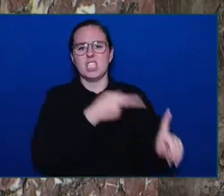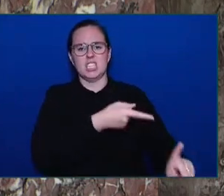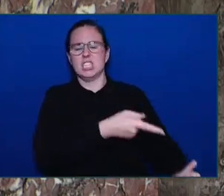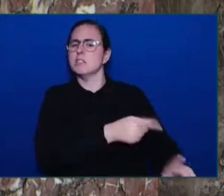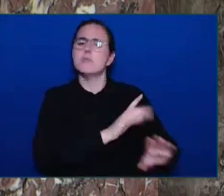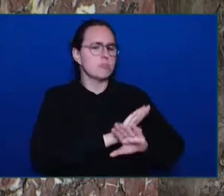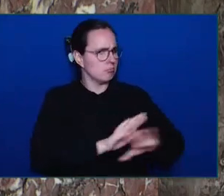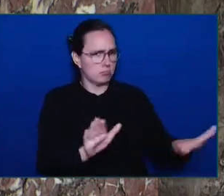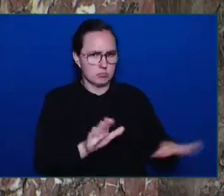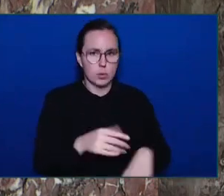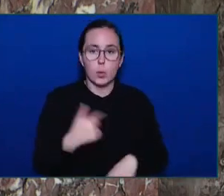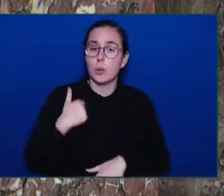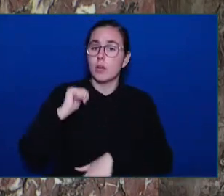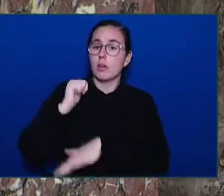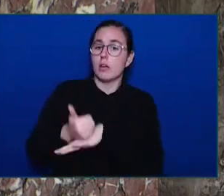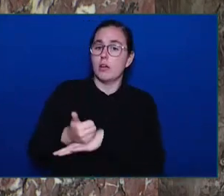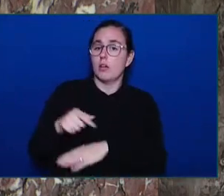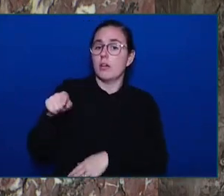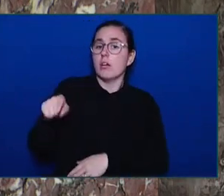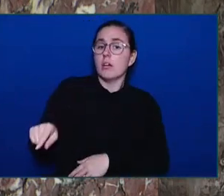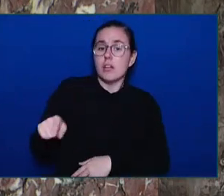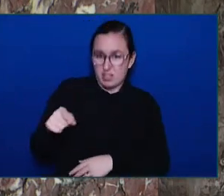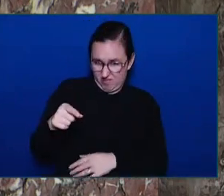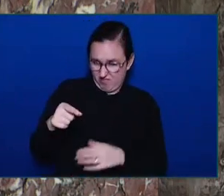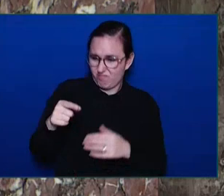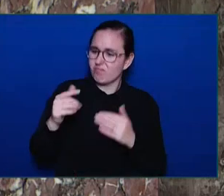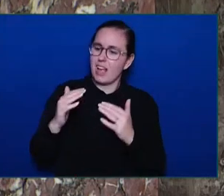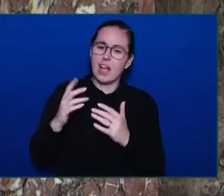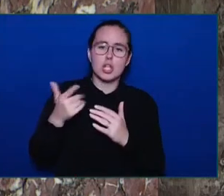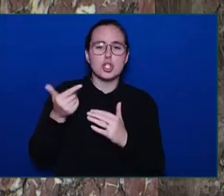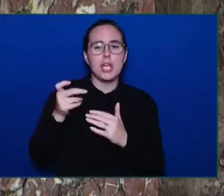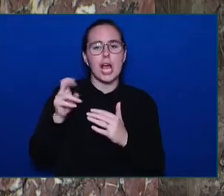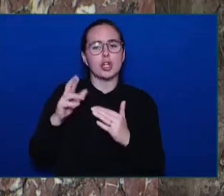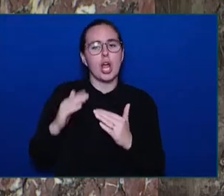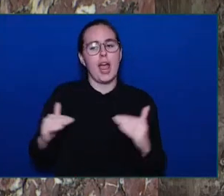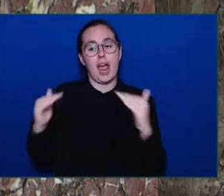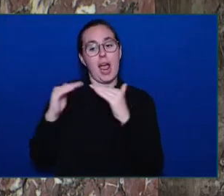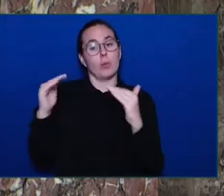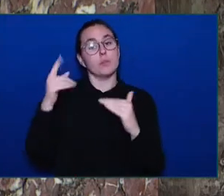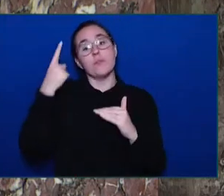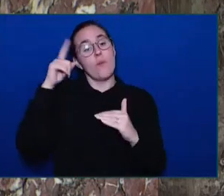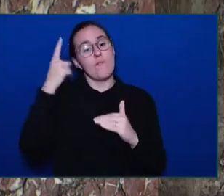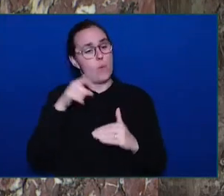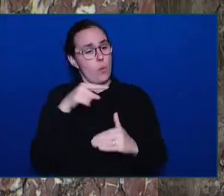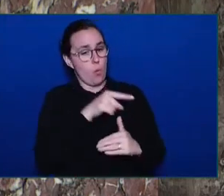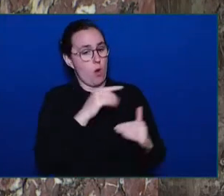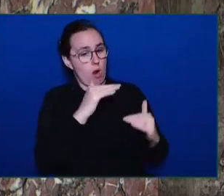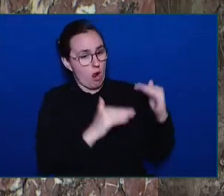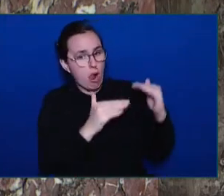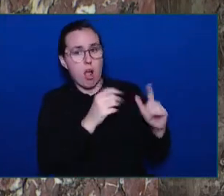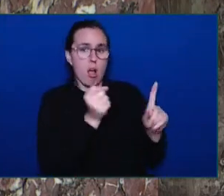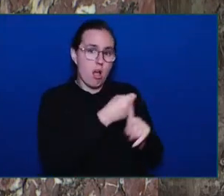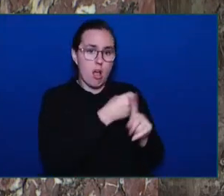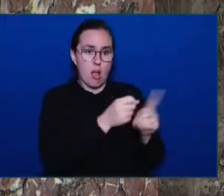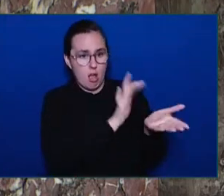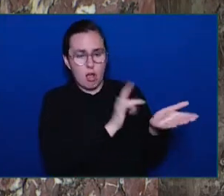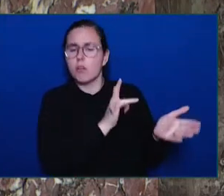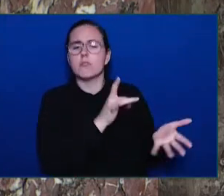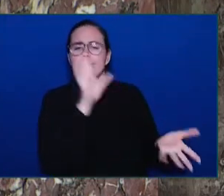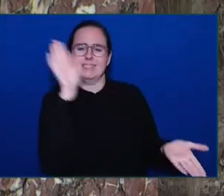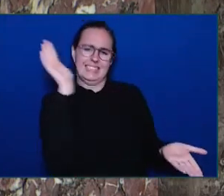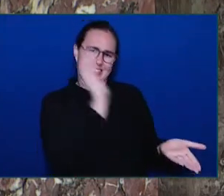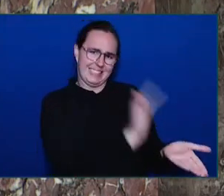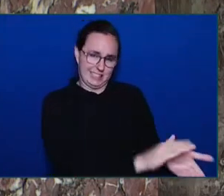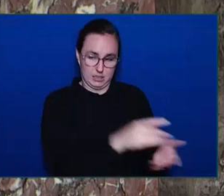ensure that the supports are there. While that work is underway, Mr. Speaker, we're continuing to take steps to ensure that supports are there,